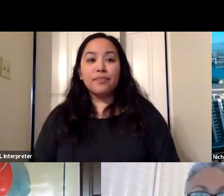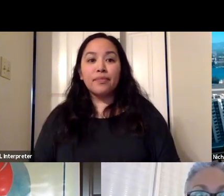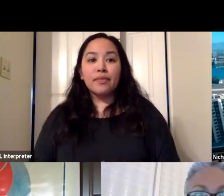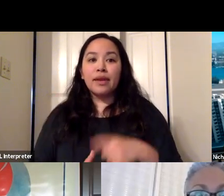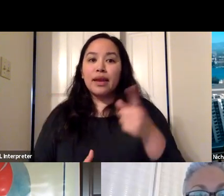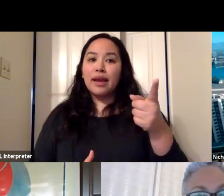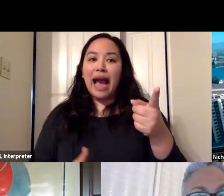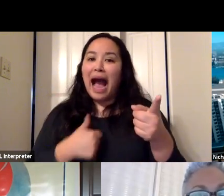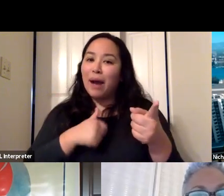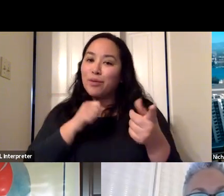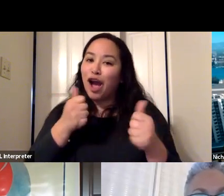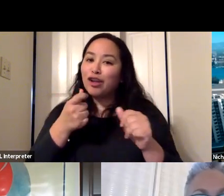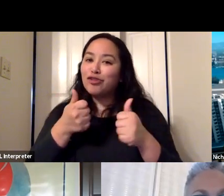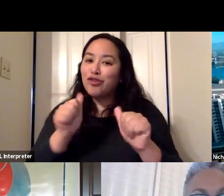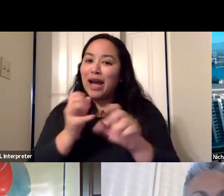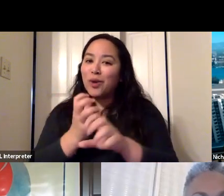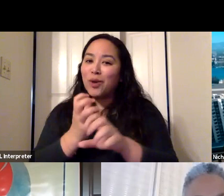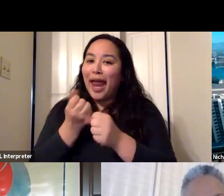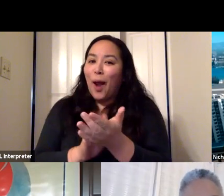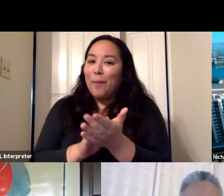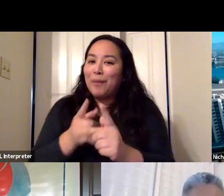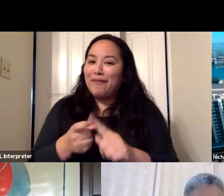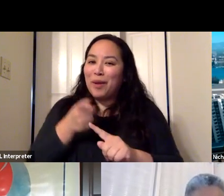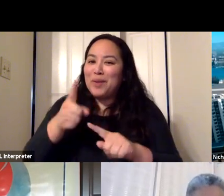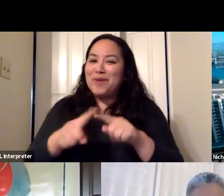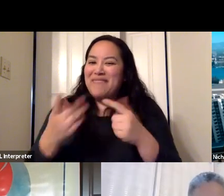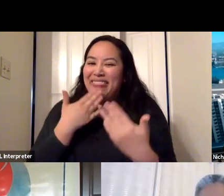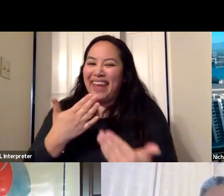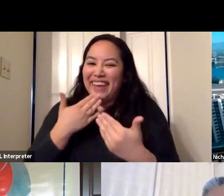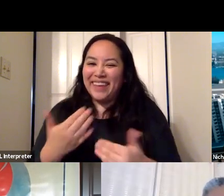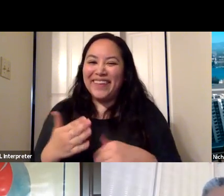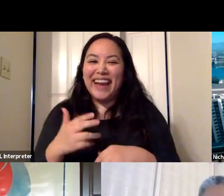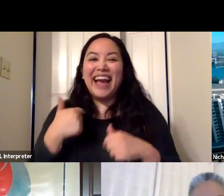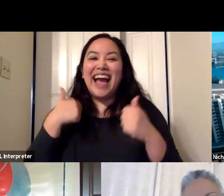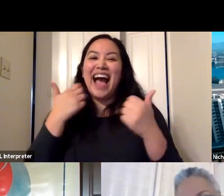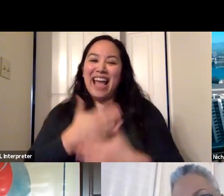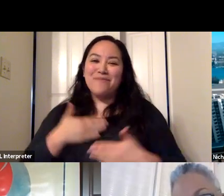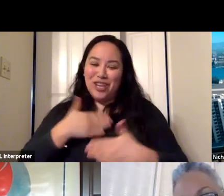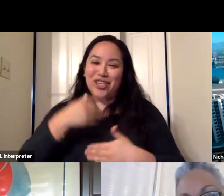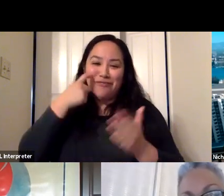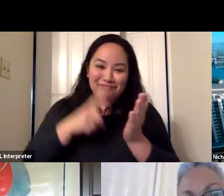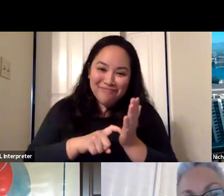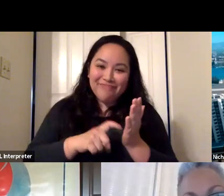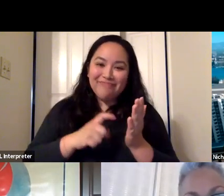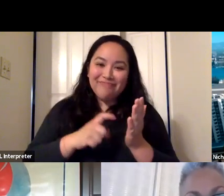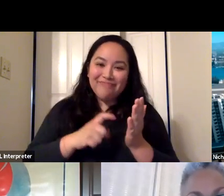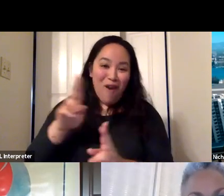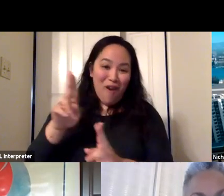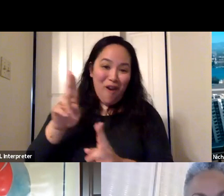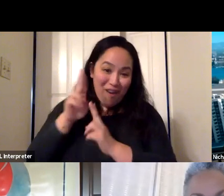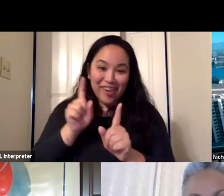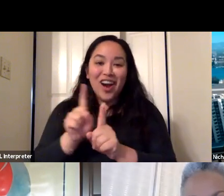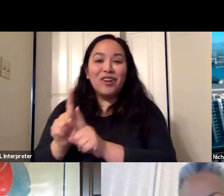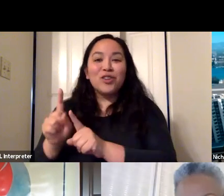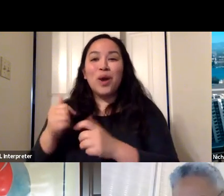a tee up for me. I just want to say, and thank you for the gratitude. I appreciate that it's been my pleasure and I also want to thank